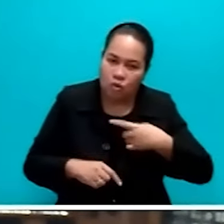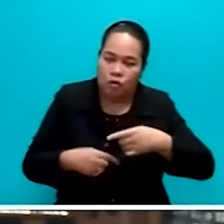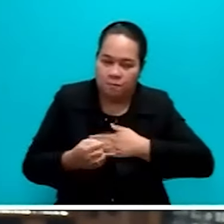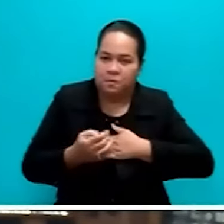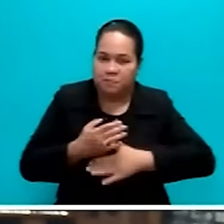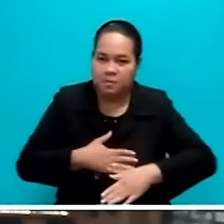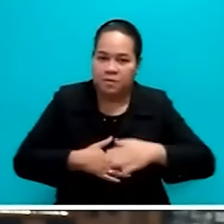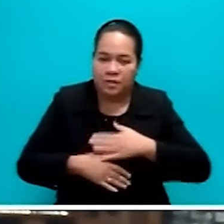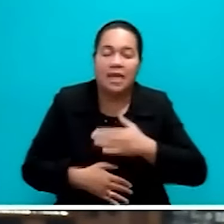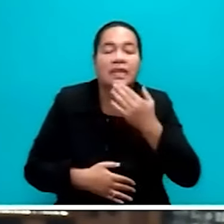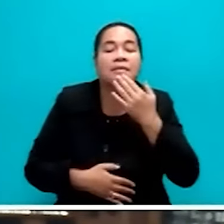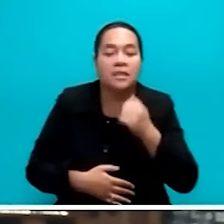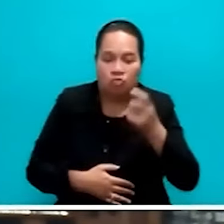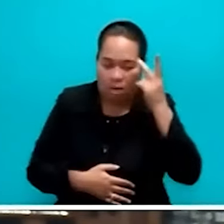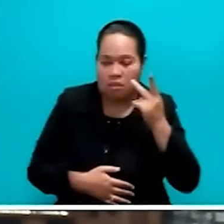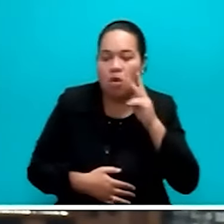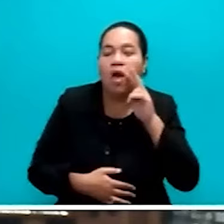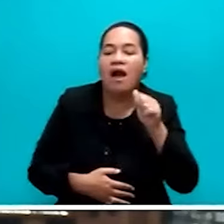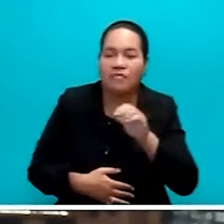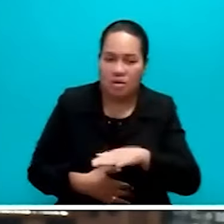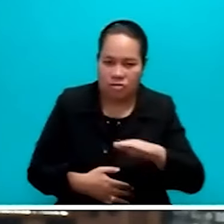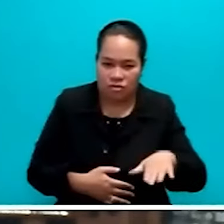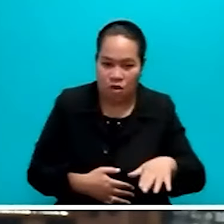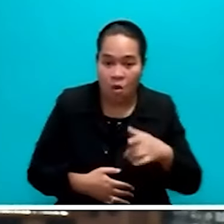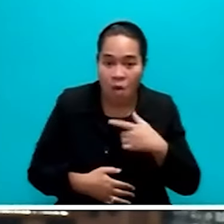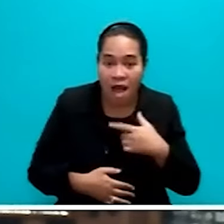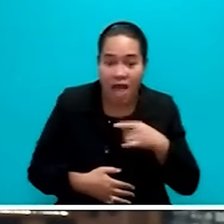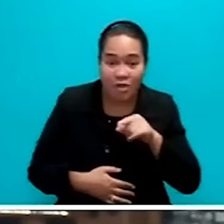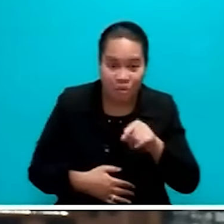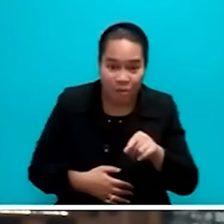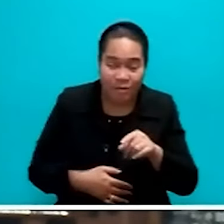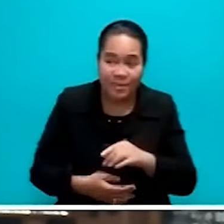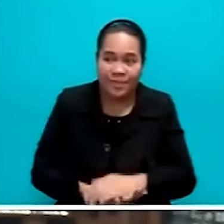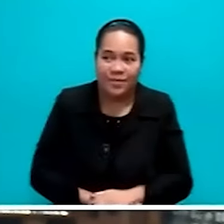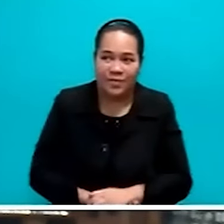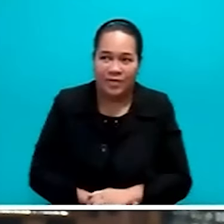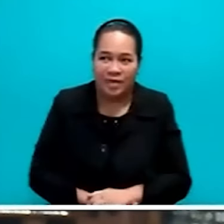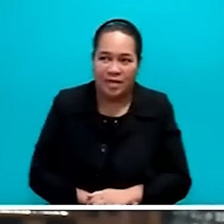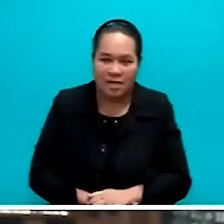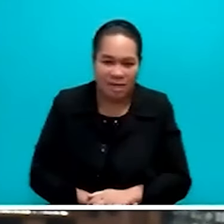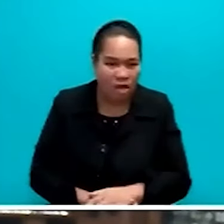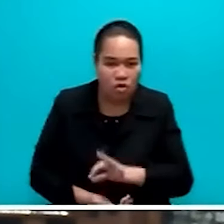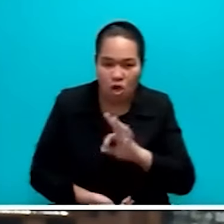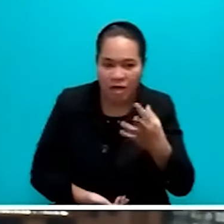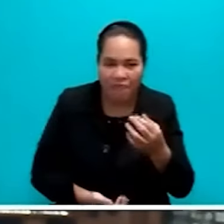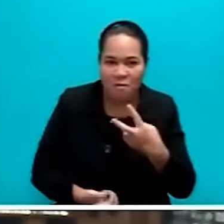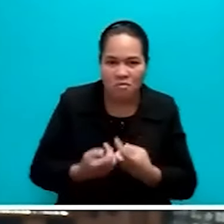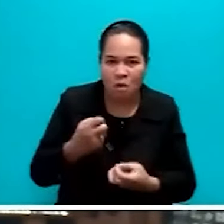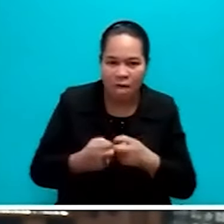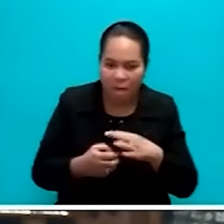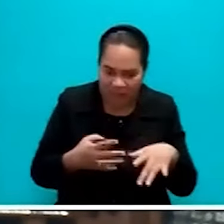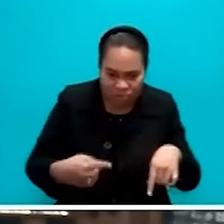look after our children, so that we do not have the problems that we raise here during this